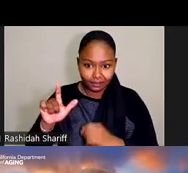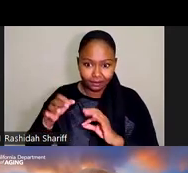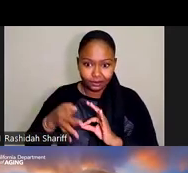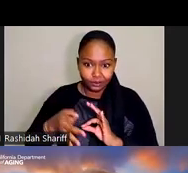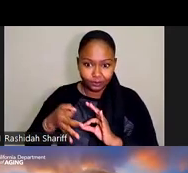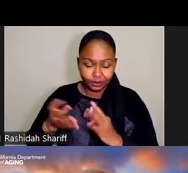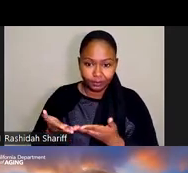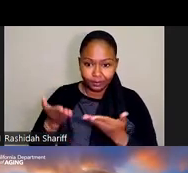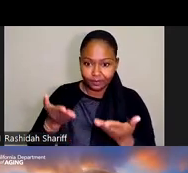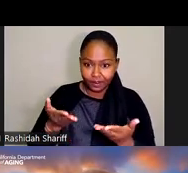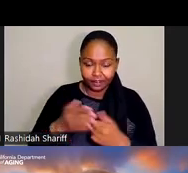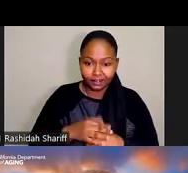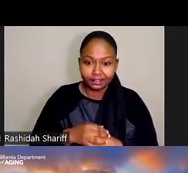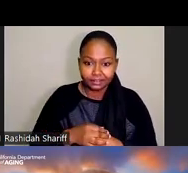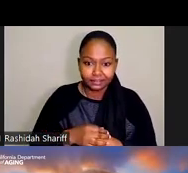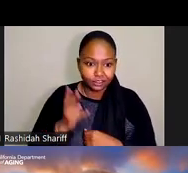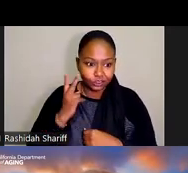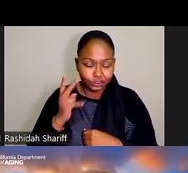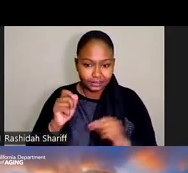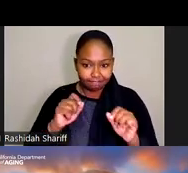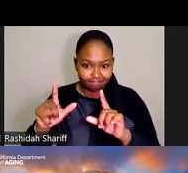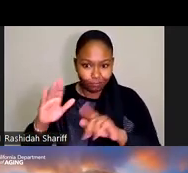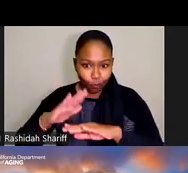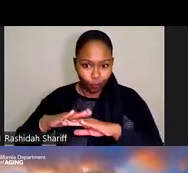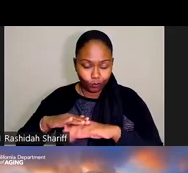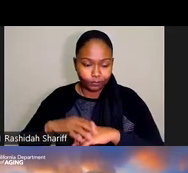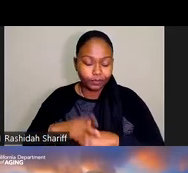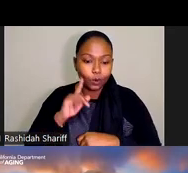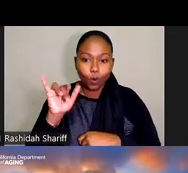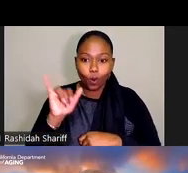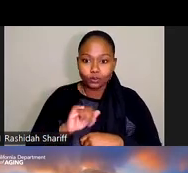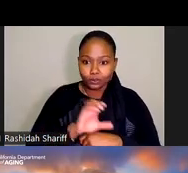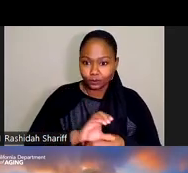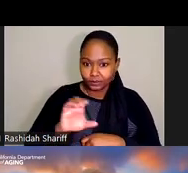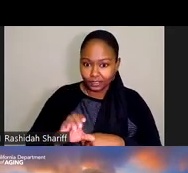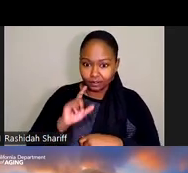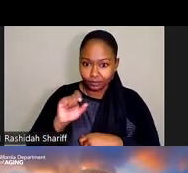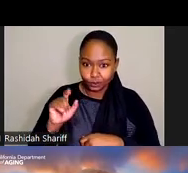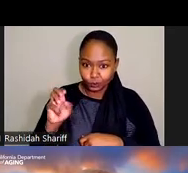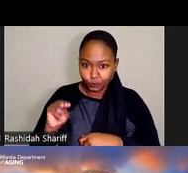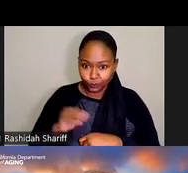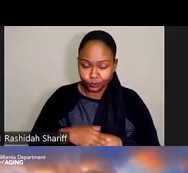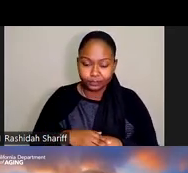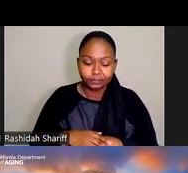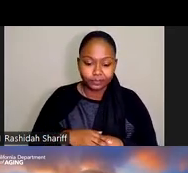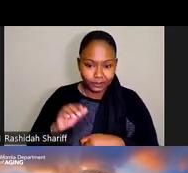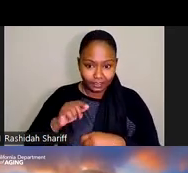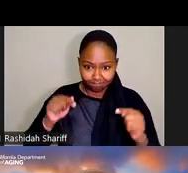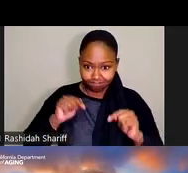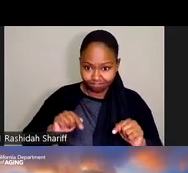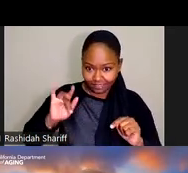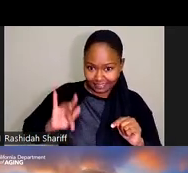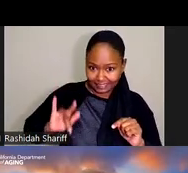provided during this meeting and should be highlighted on your screen. Closed captioning is also available via Zoom, which you can select on the